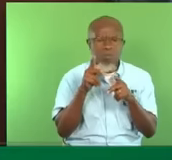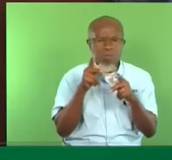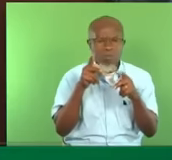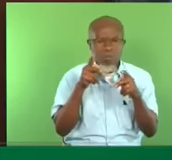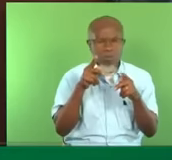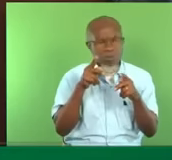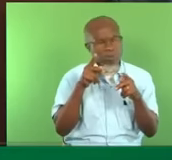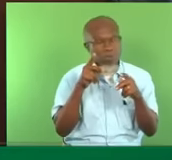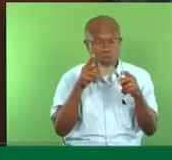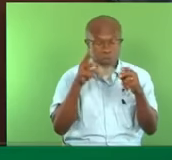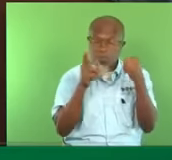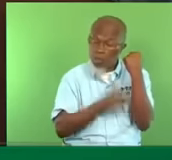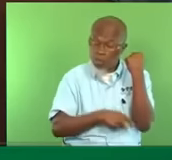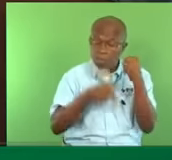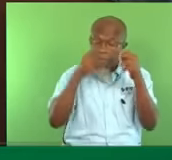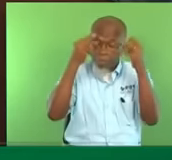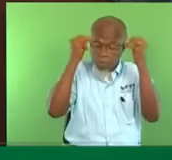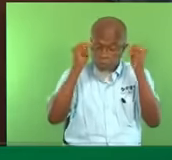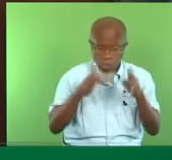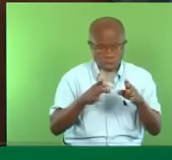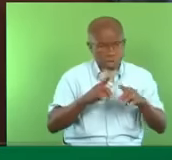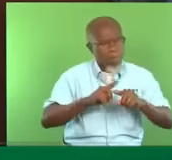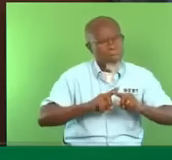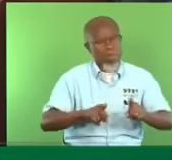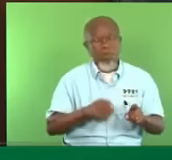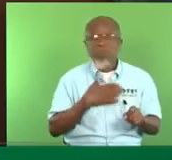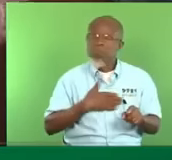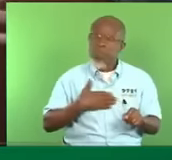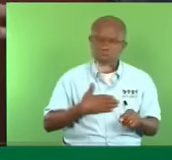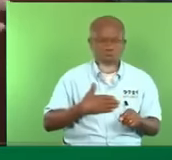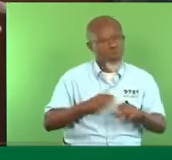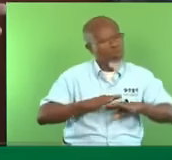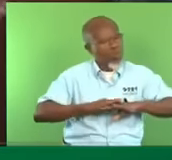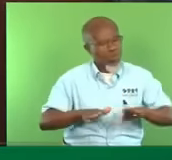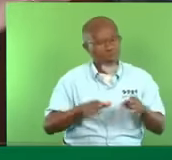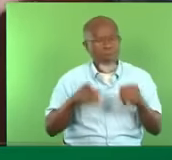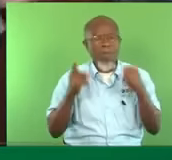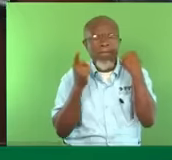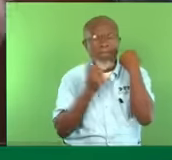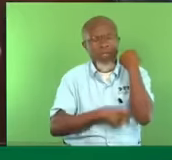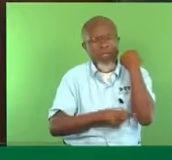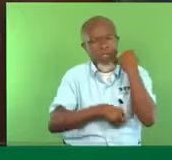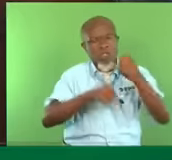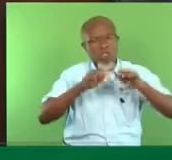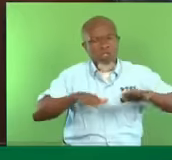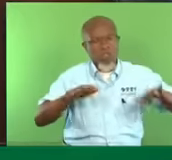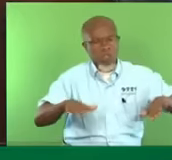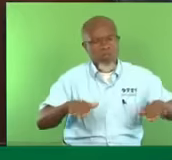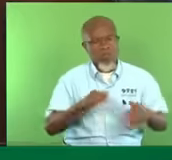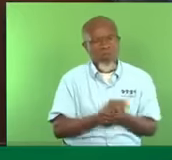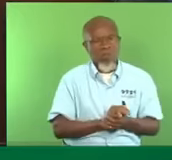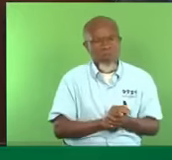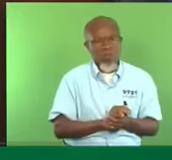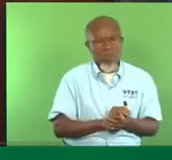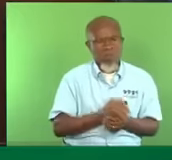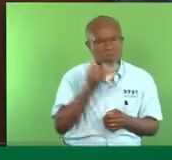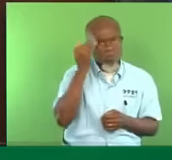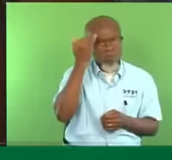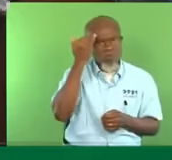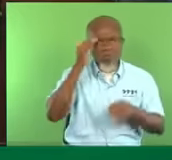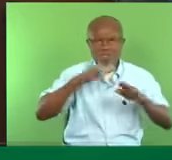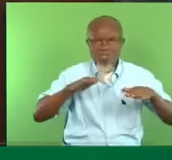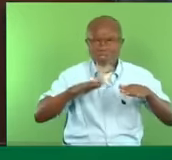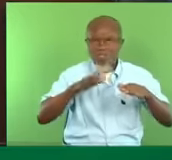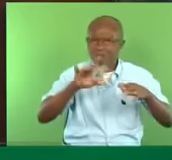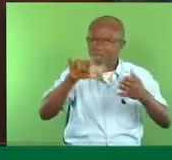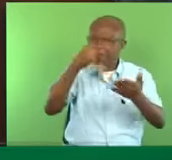Those children, do you know children have graduated from a school and never set foot in the school? For seven